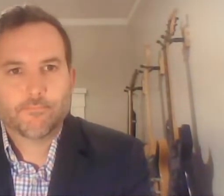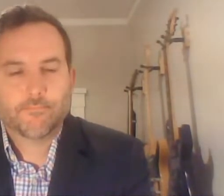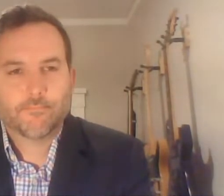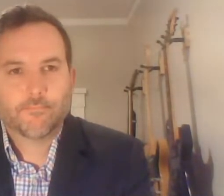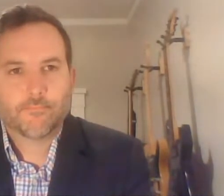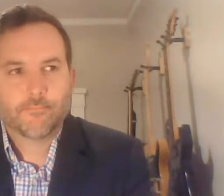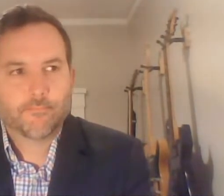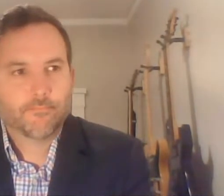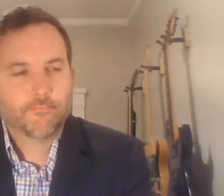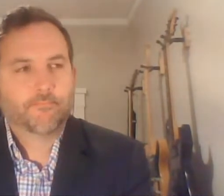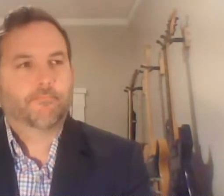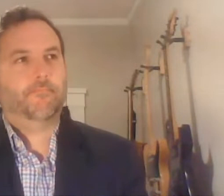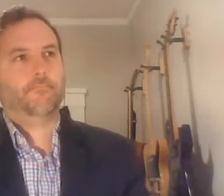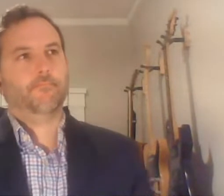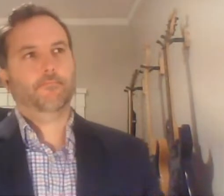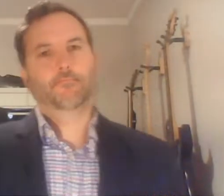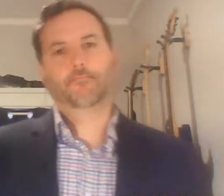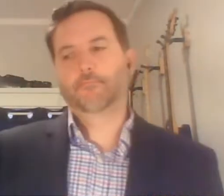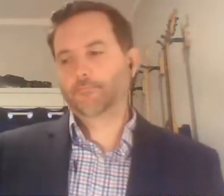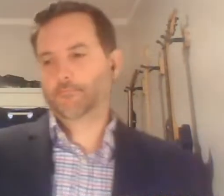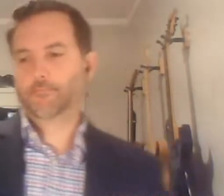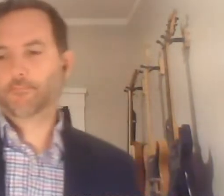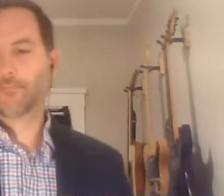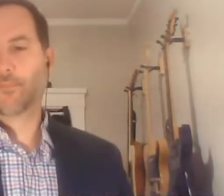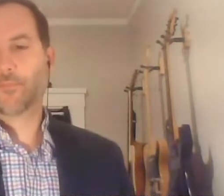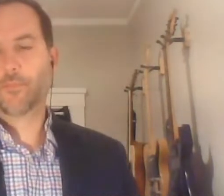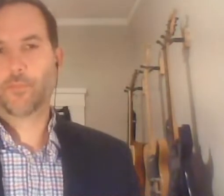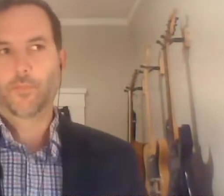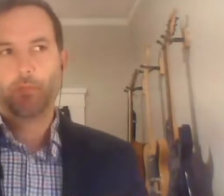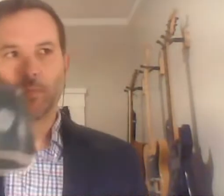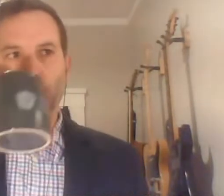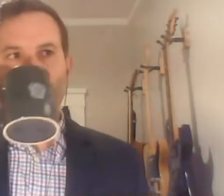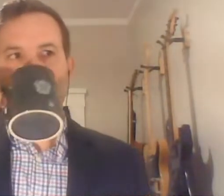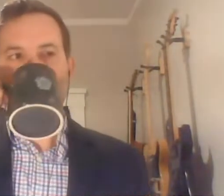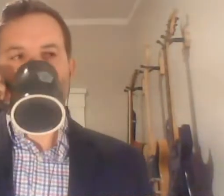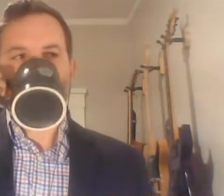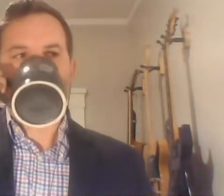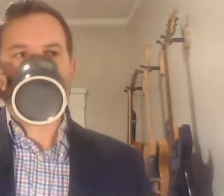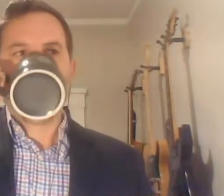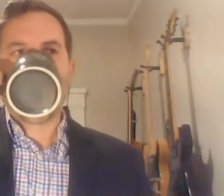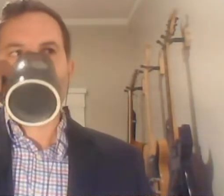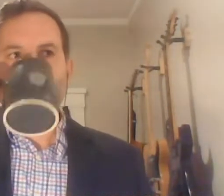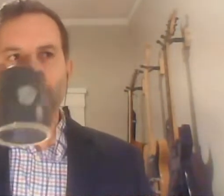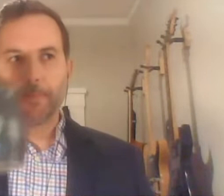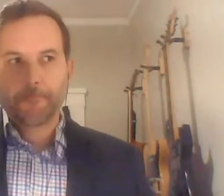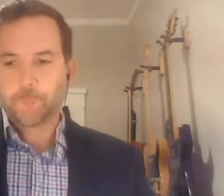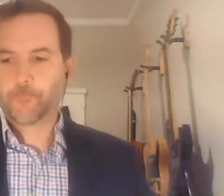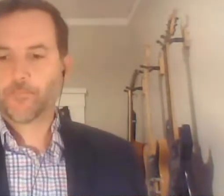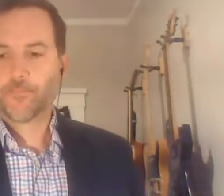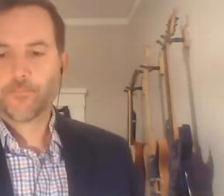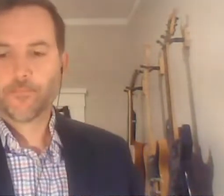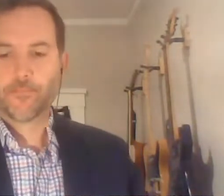unfair business practices. Prior to joining the FTC, Nick was senior counsel at the Department of Transportation Office of Inspector,